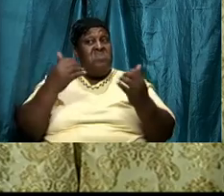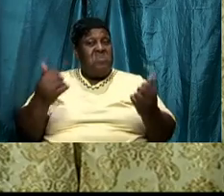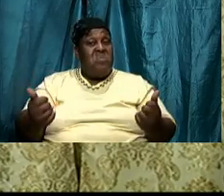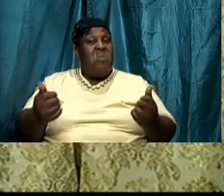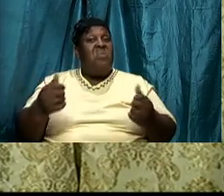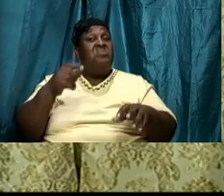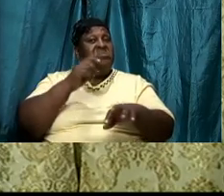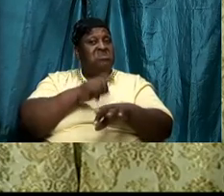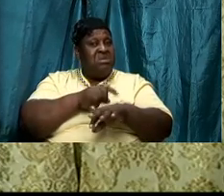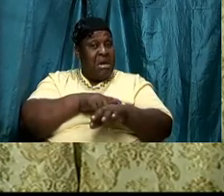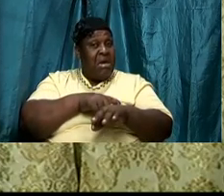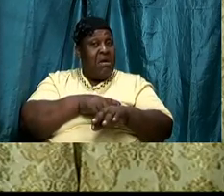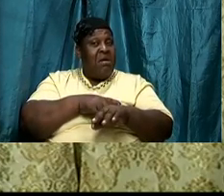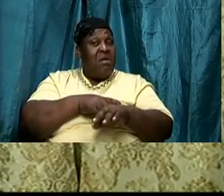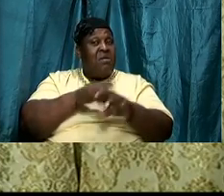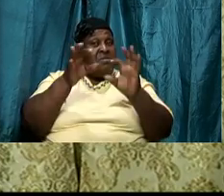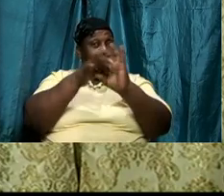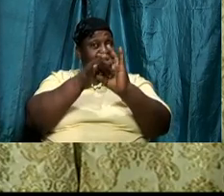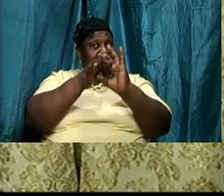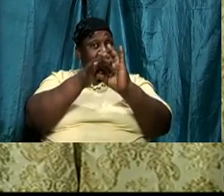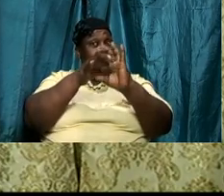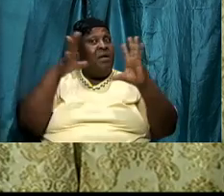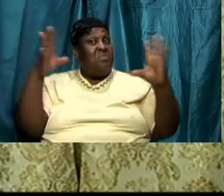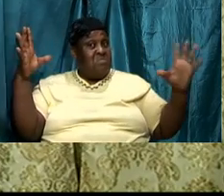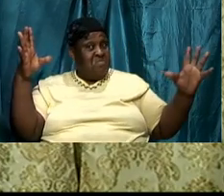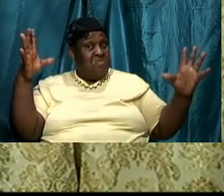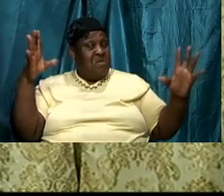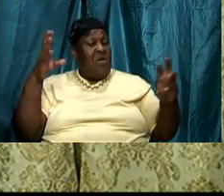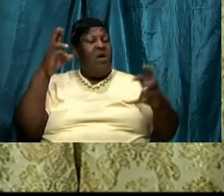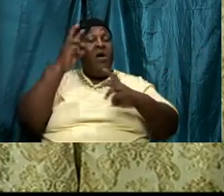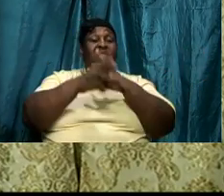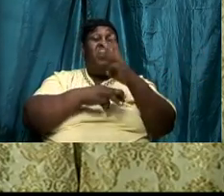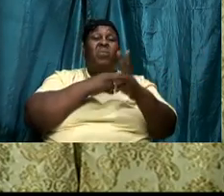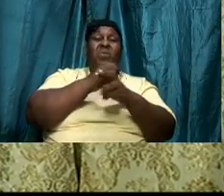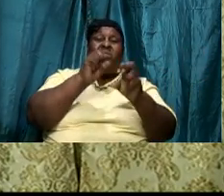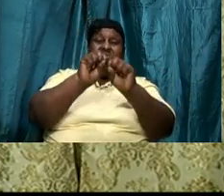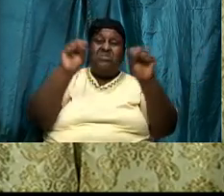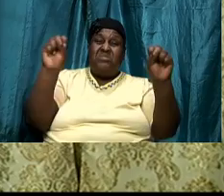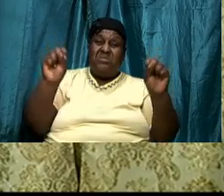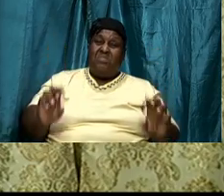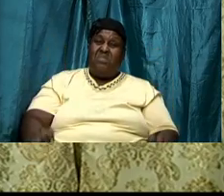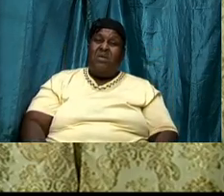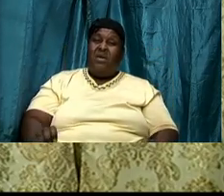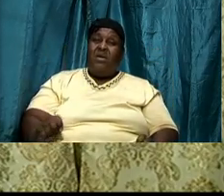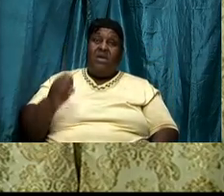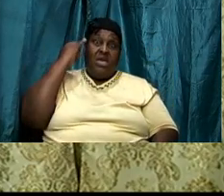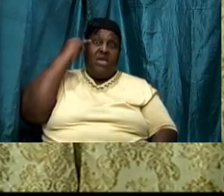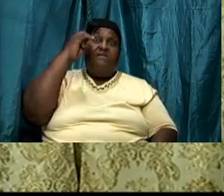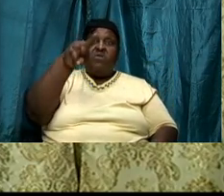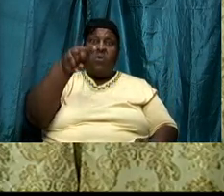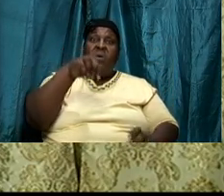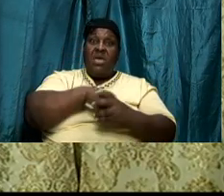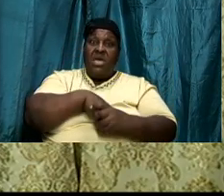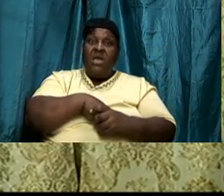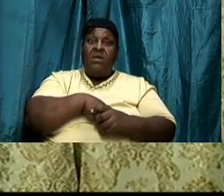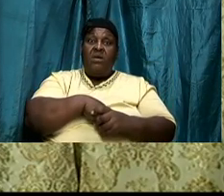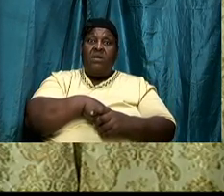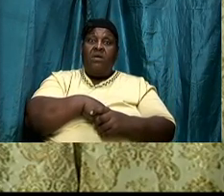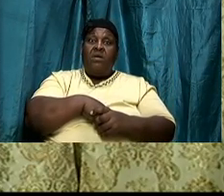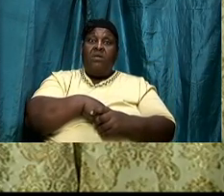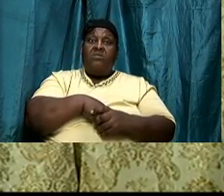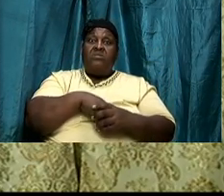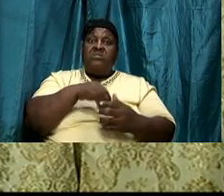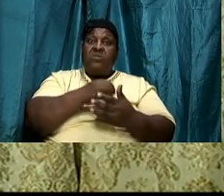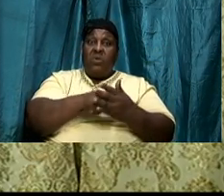of the world system and if you are into something and it look like it tie up in the world system so much that your eyes are clouded